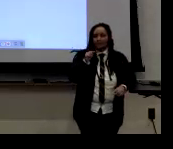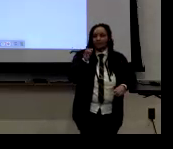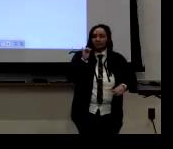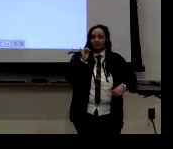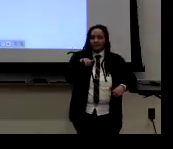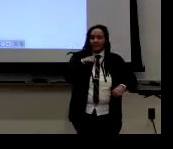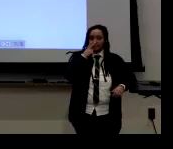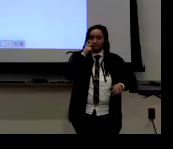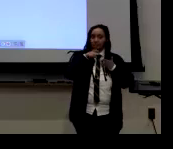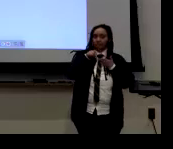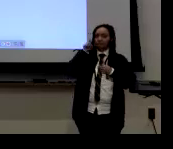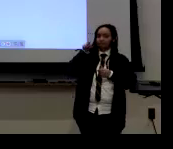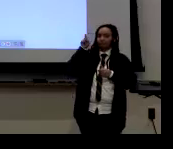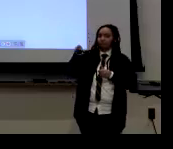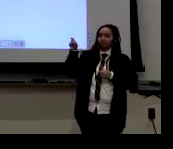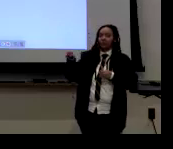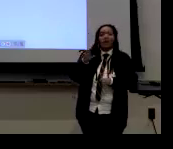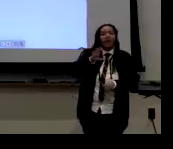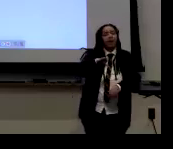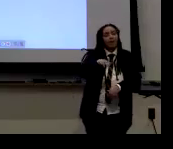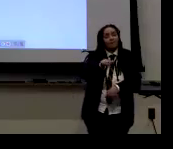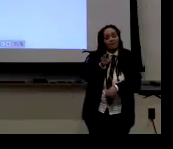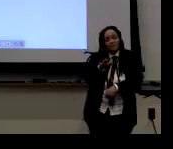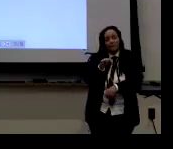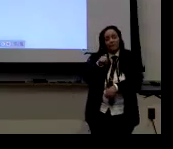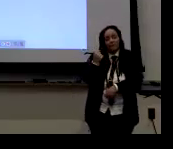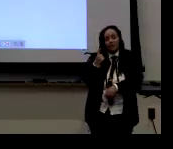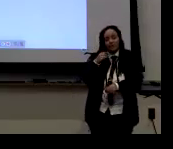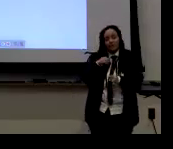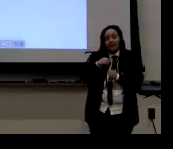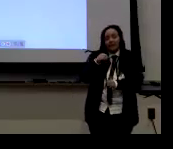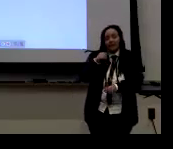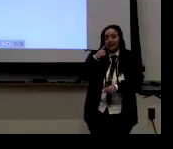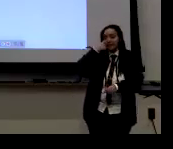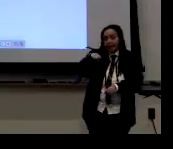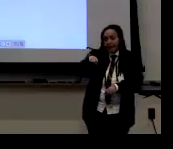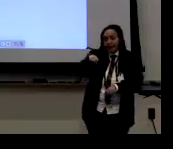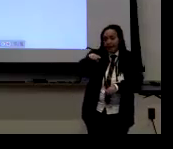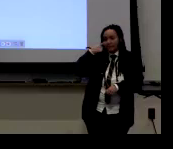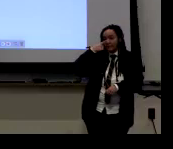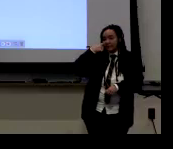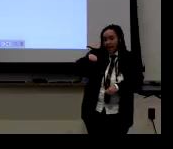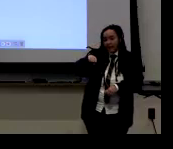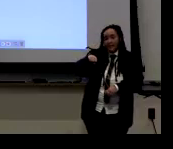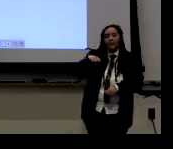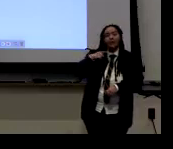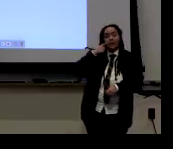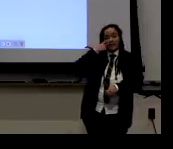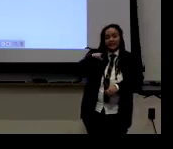And that, again, that's a part of embodiment. So I've noticed that in other sign languages. And another one is